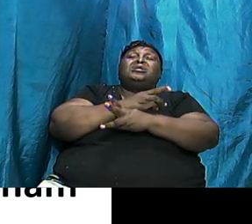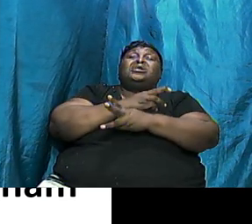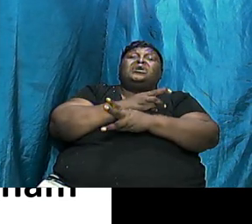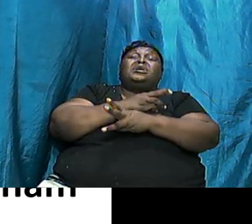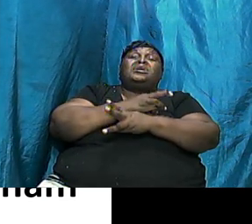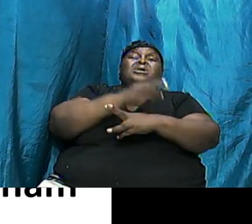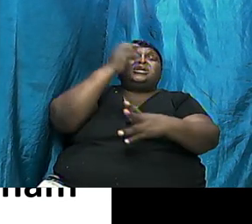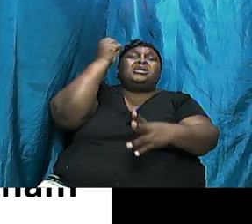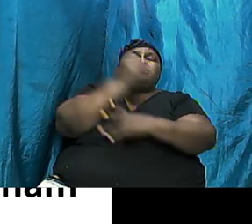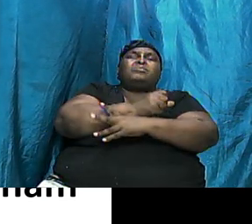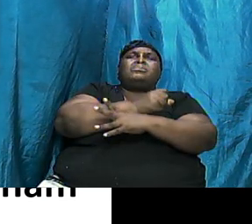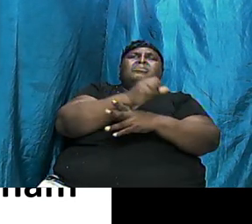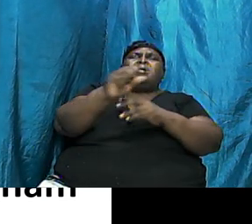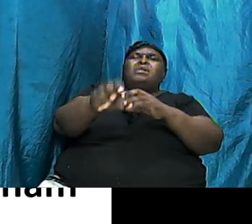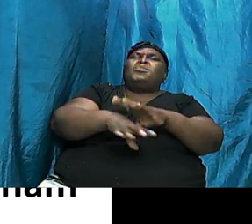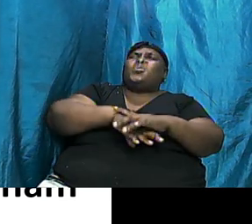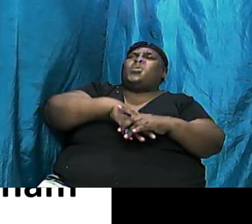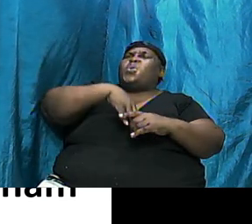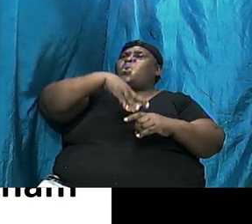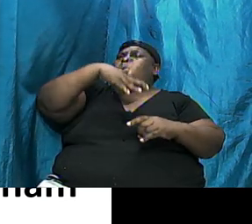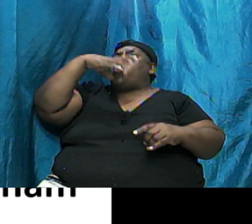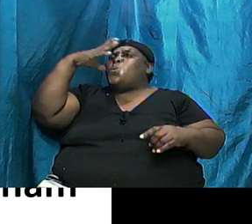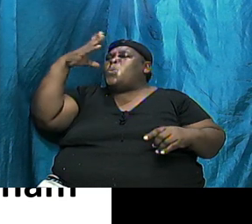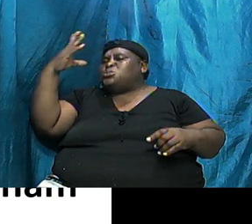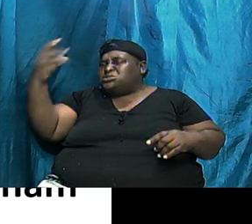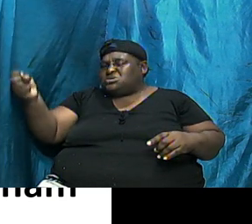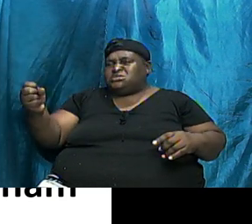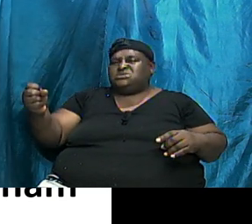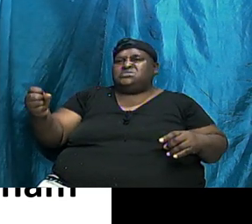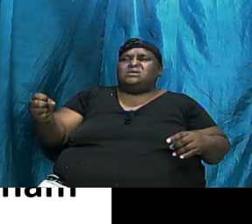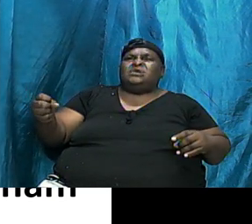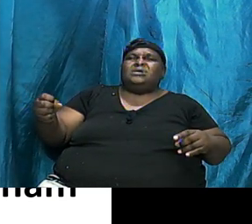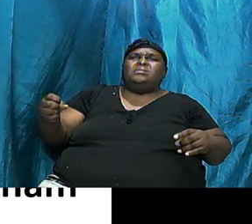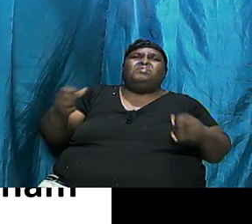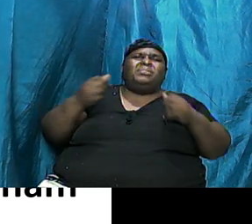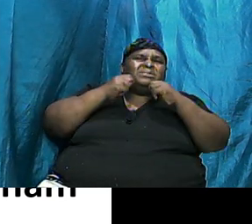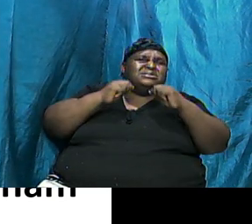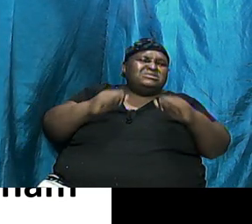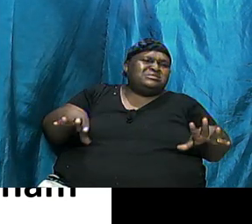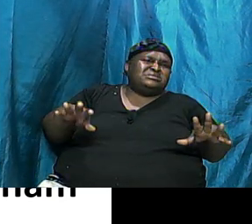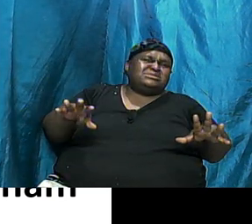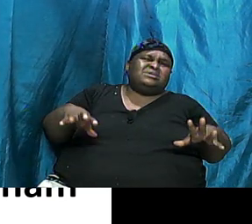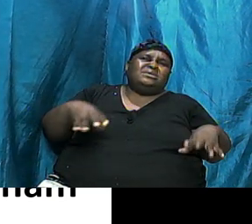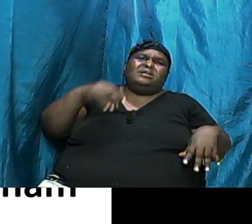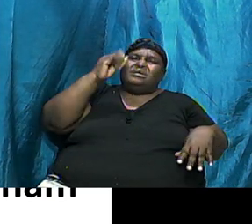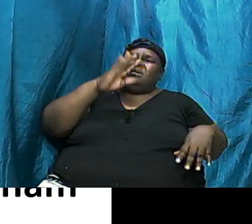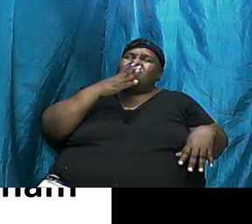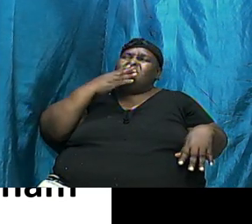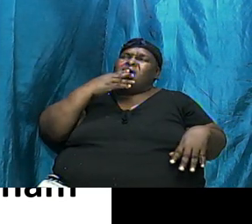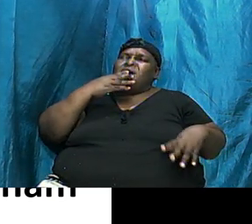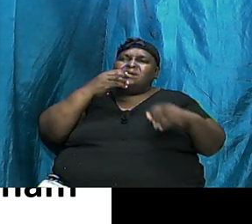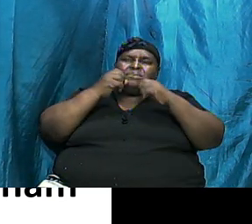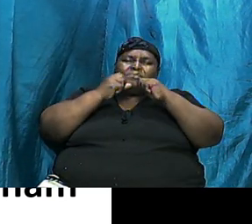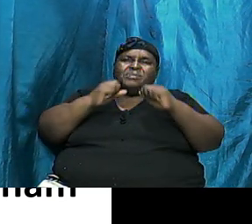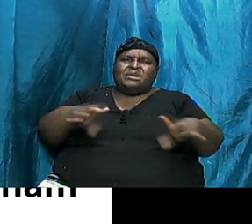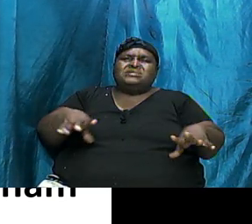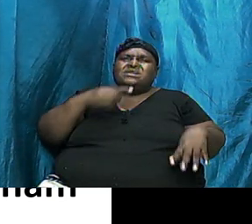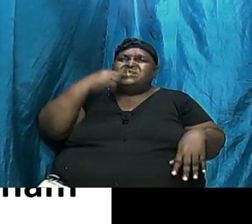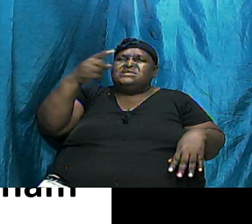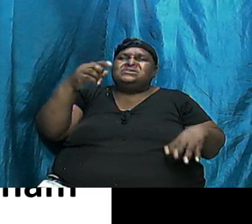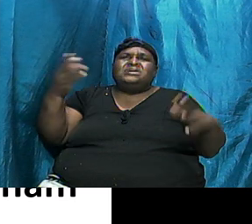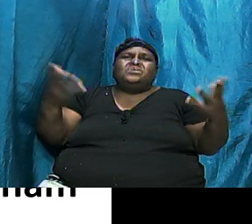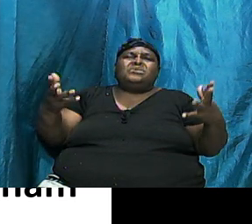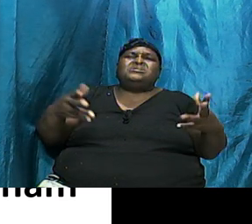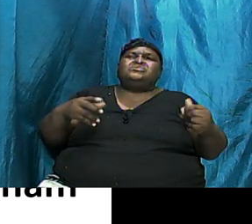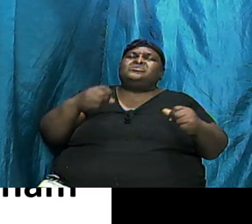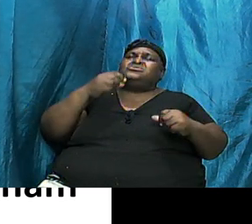The Christian World God Did Exactly What He Said He Was Going To Do We Might Not Have Taken The Time To Look At It